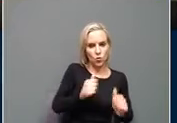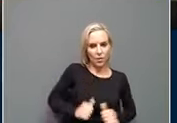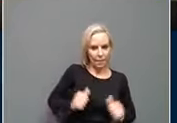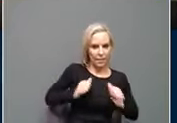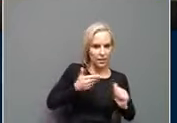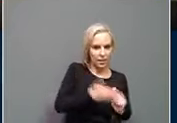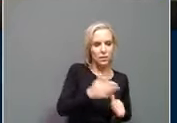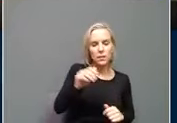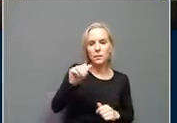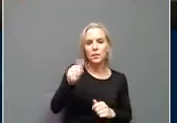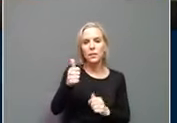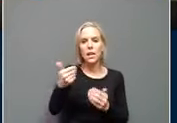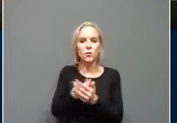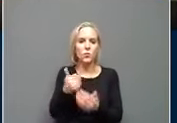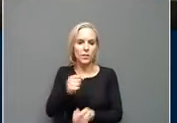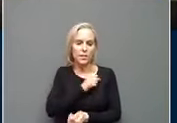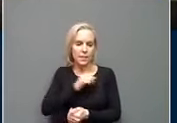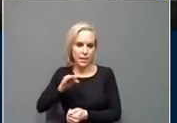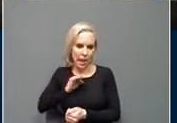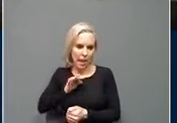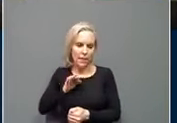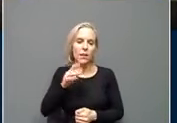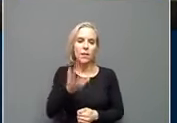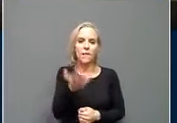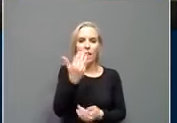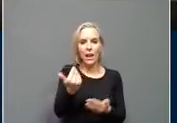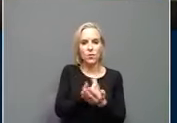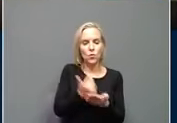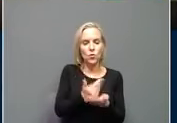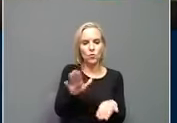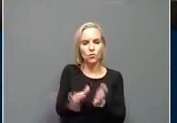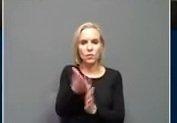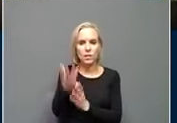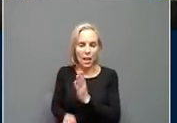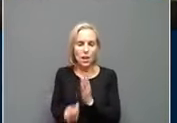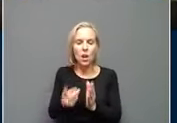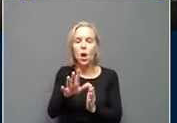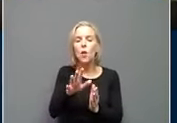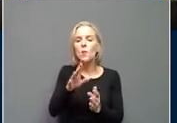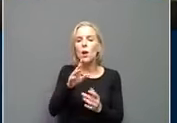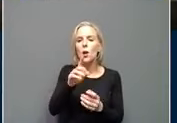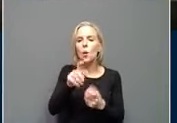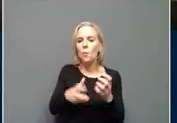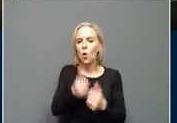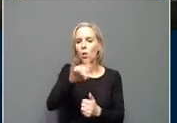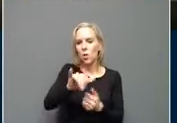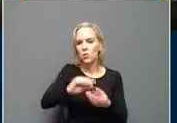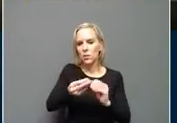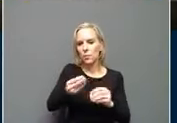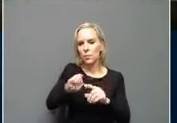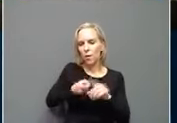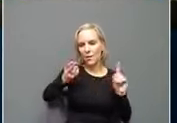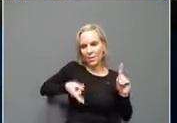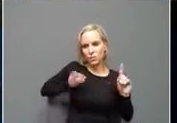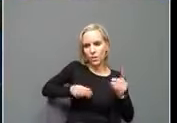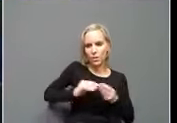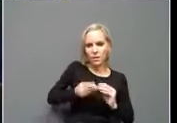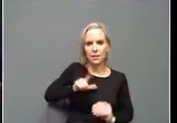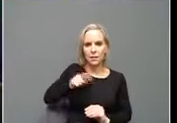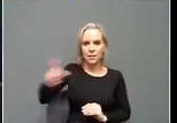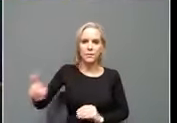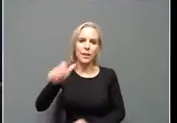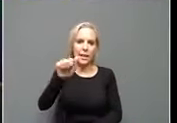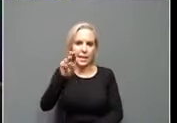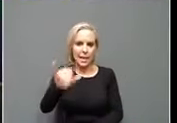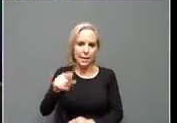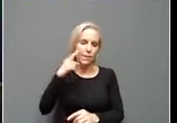five new deaths, though certainly a number of those are historic. All right, with that, we'll turn it over to Amy Cubbage for